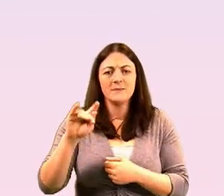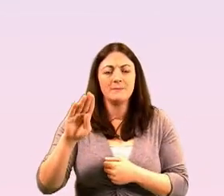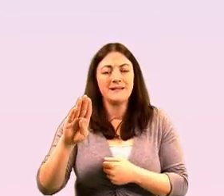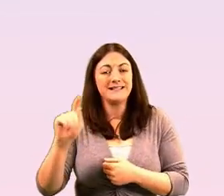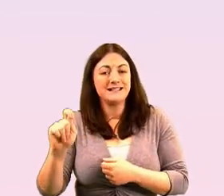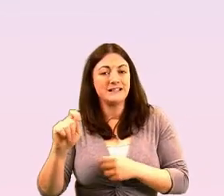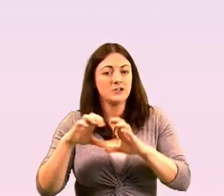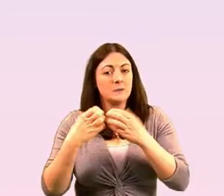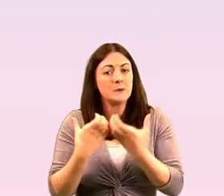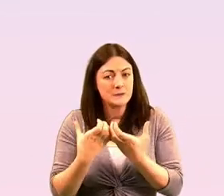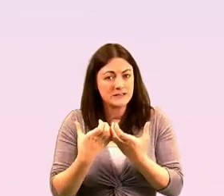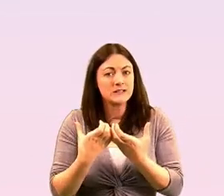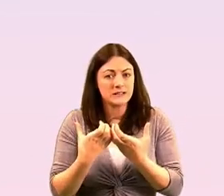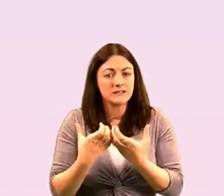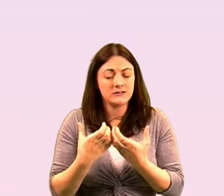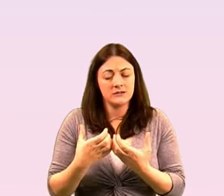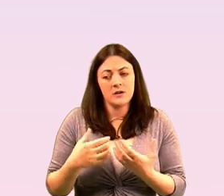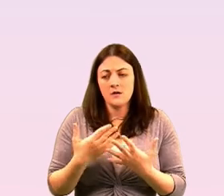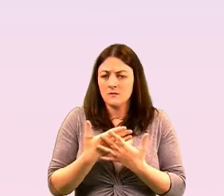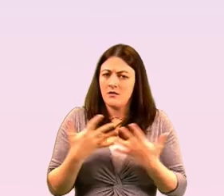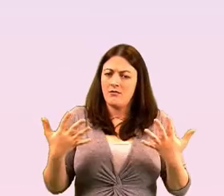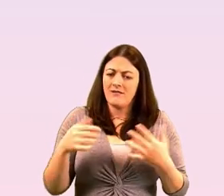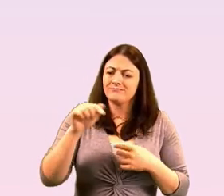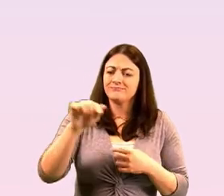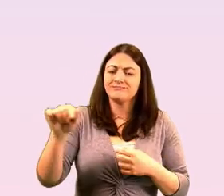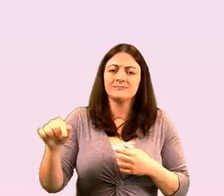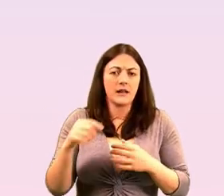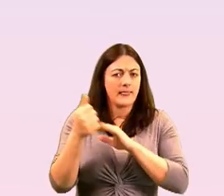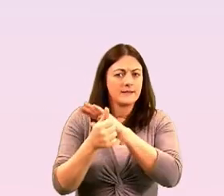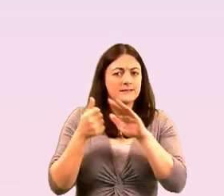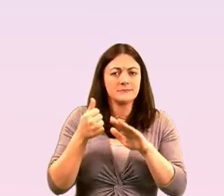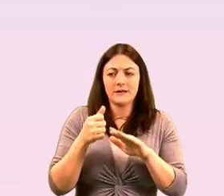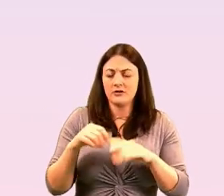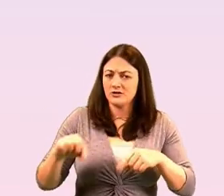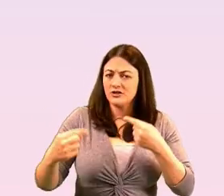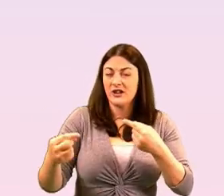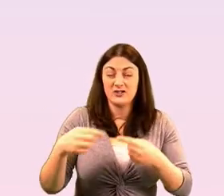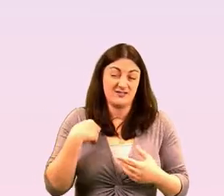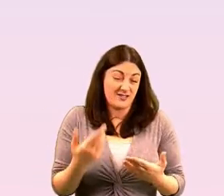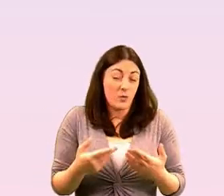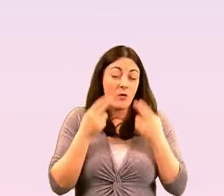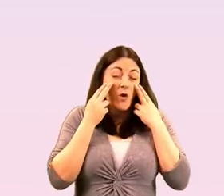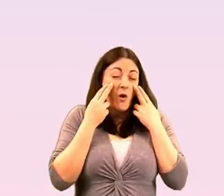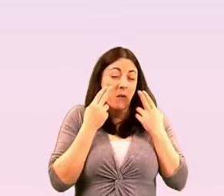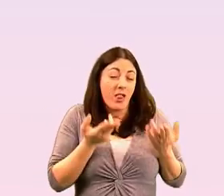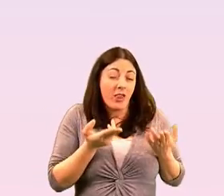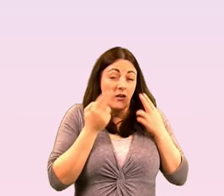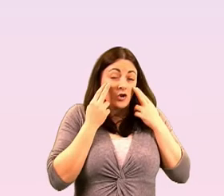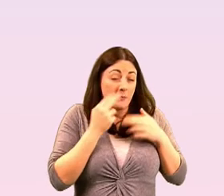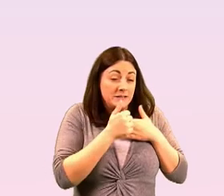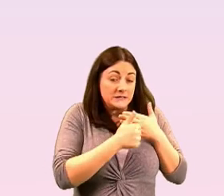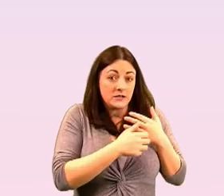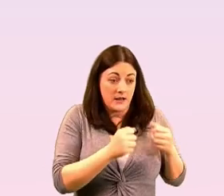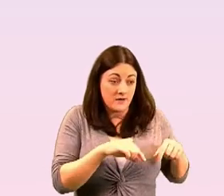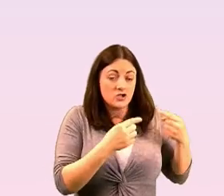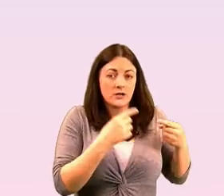um who experiences challenge sphere experience challenges in ordinary times so the people we're most